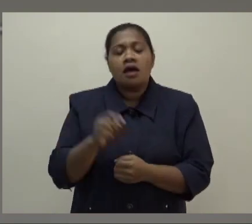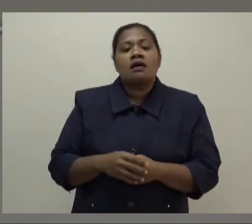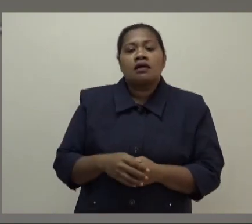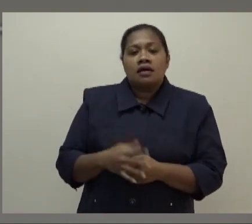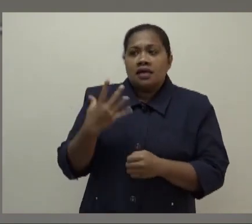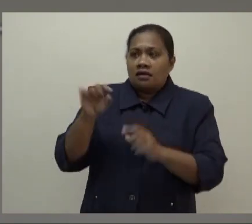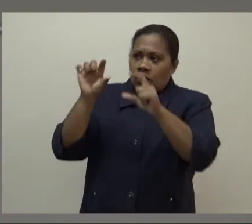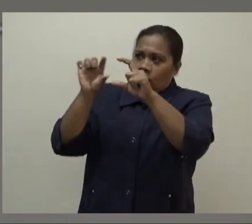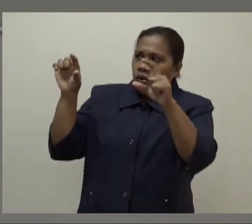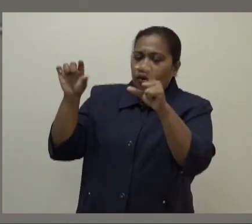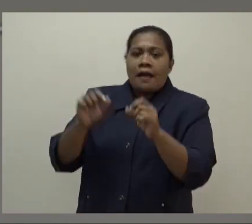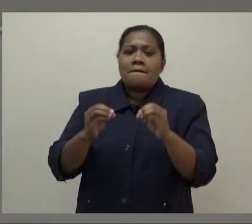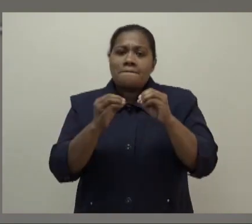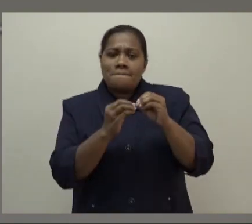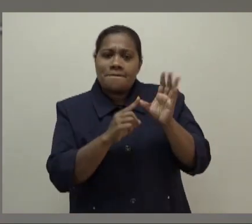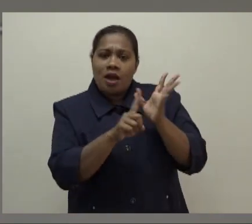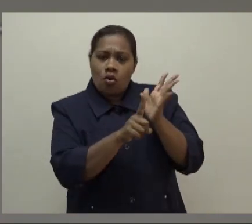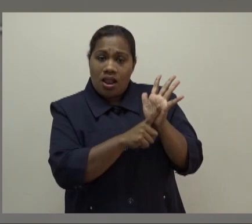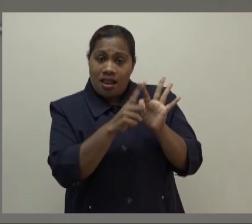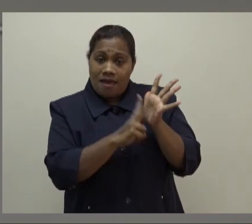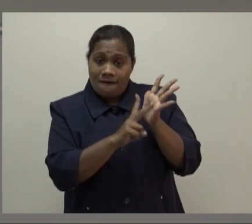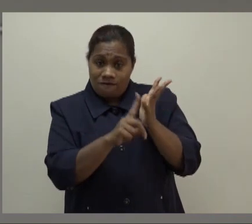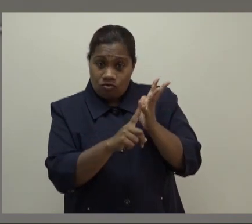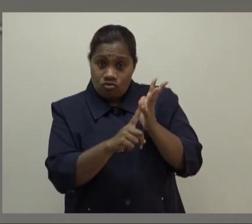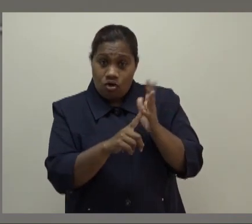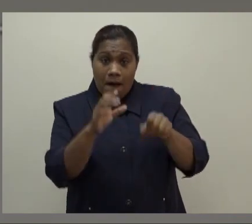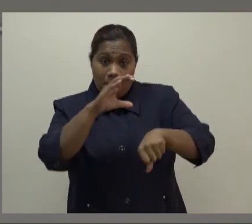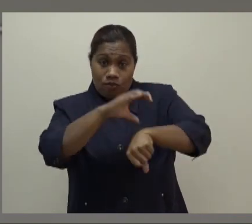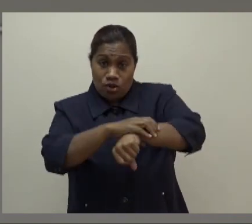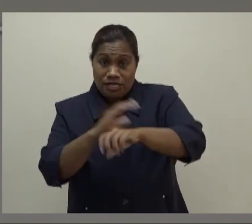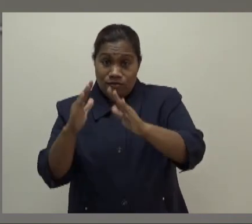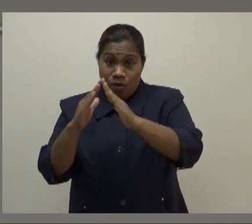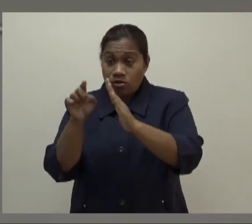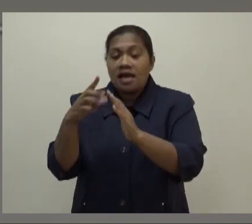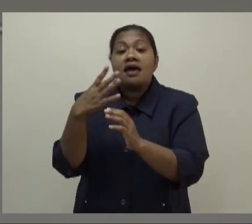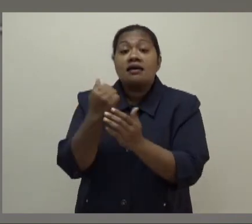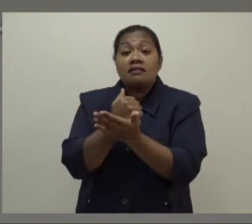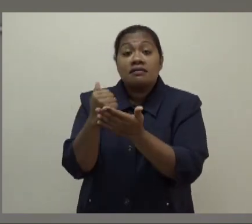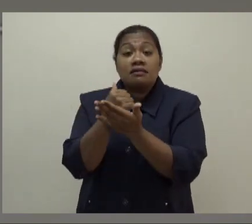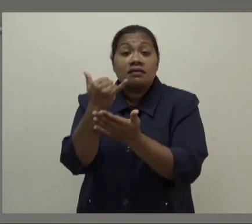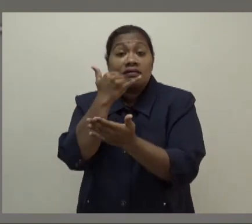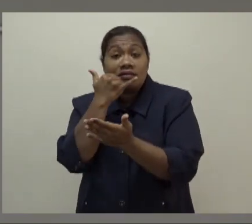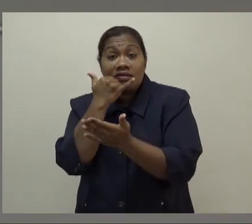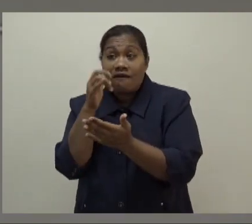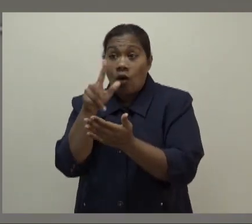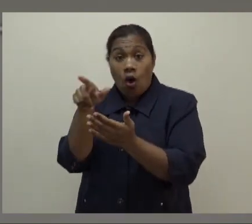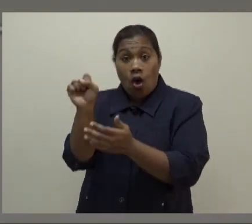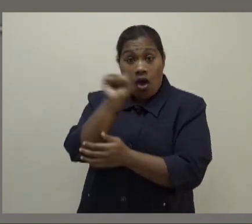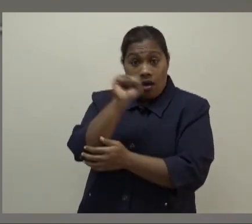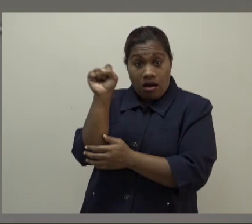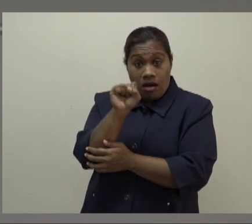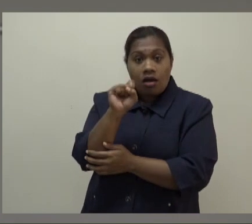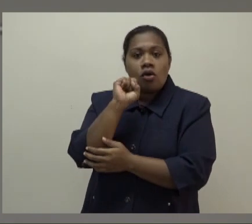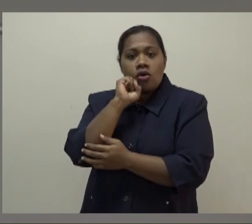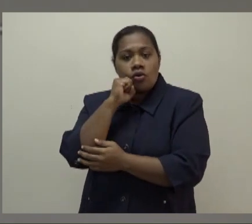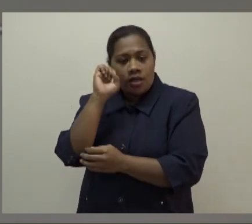outside, Mbao Levo Police Post, and we'll also disseminate those phone numbers for the phone number for the vehicle on the social